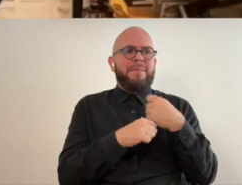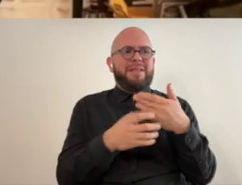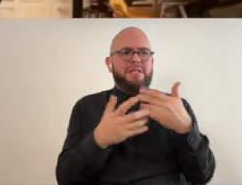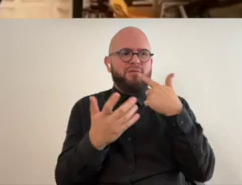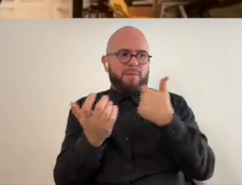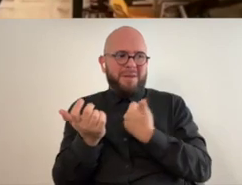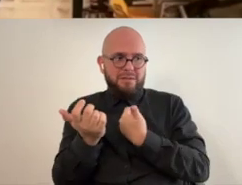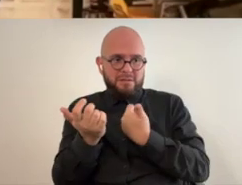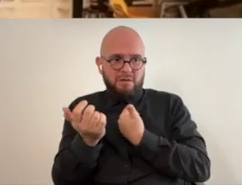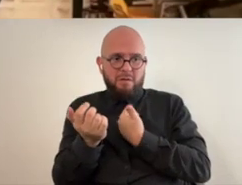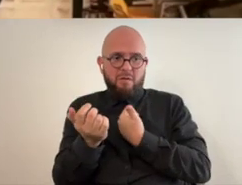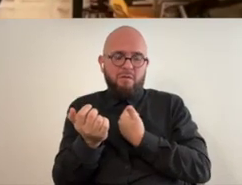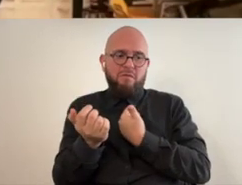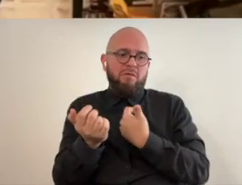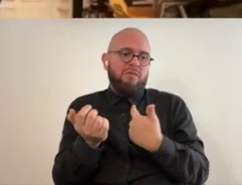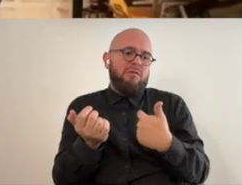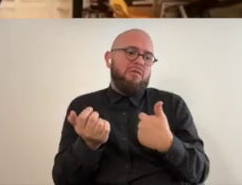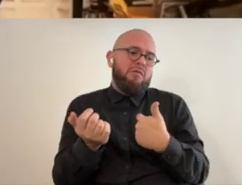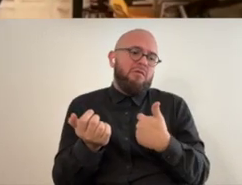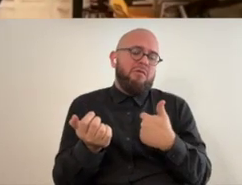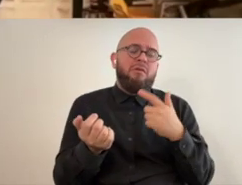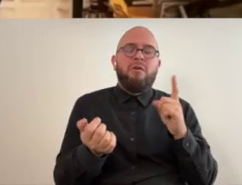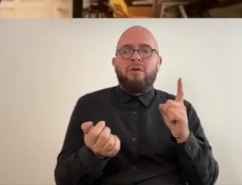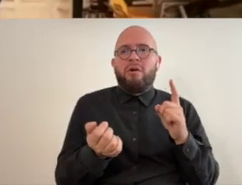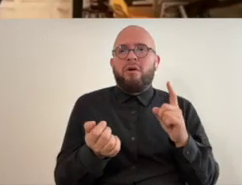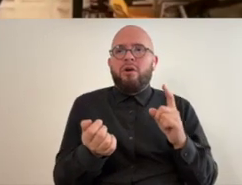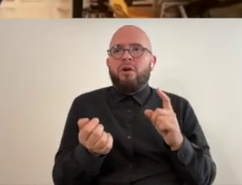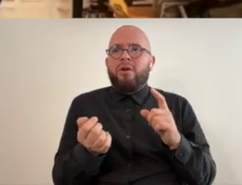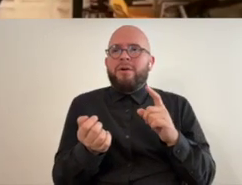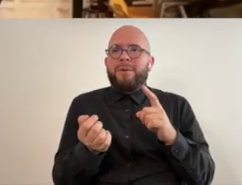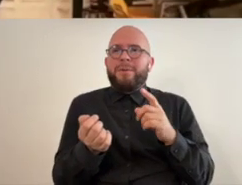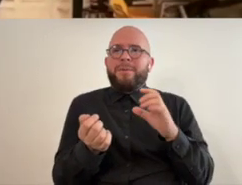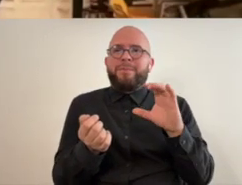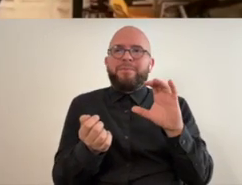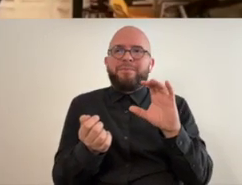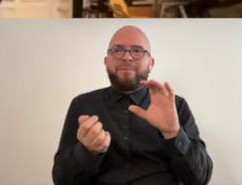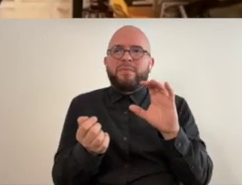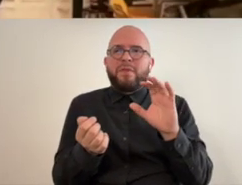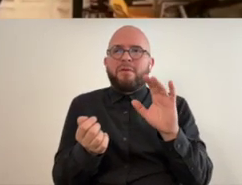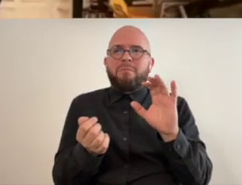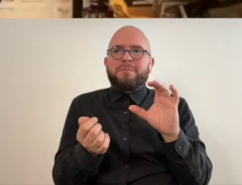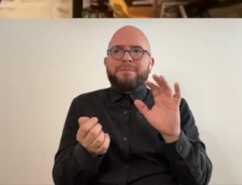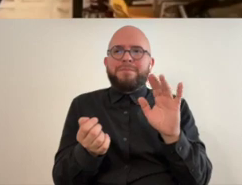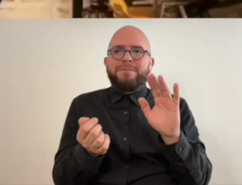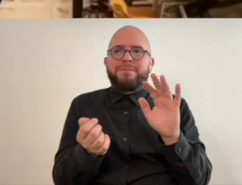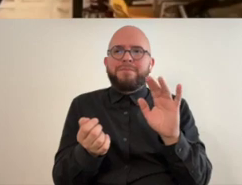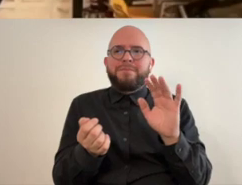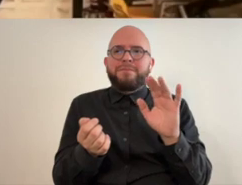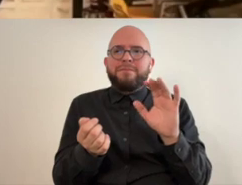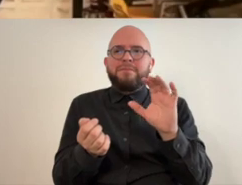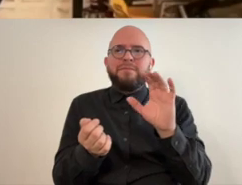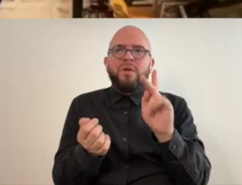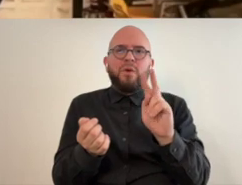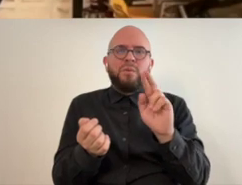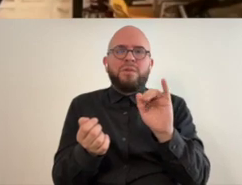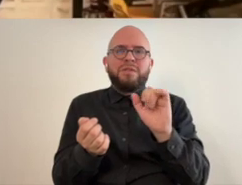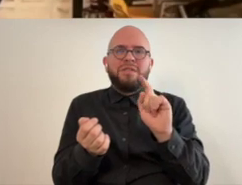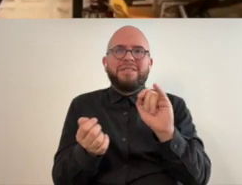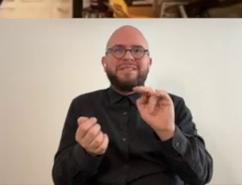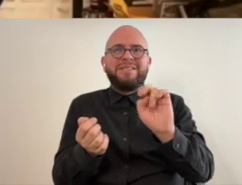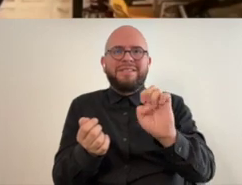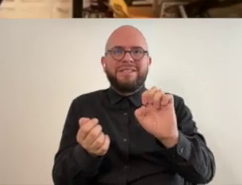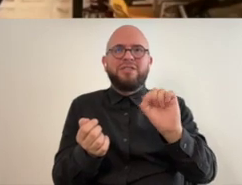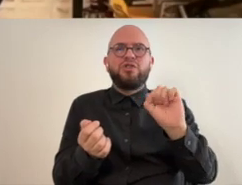did things for myself and i uh worked uh christine shoemaker with shoebox has the